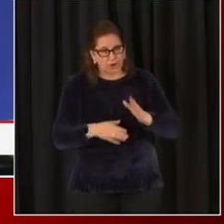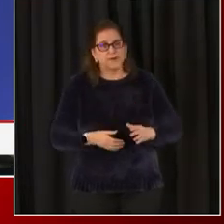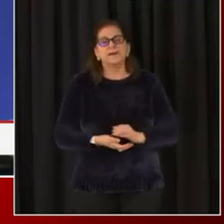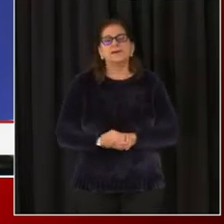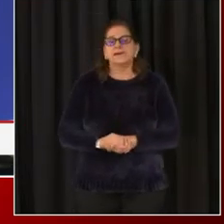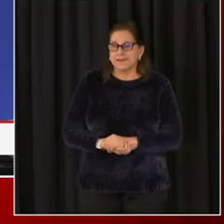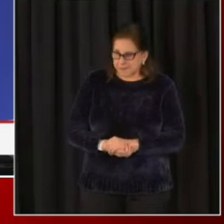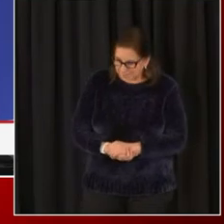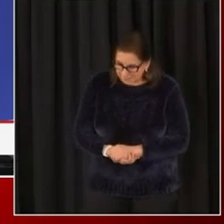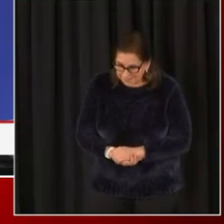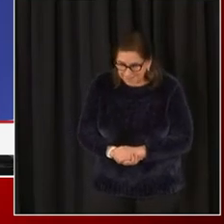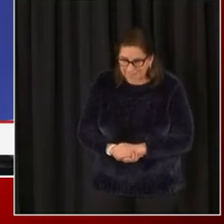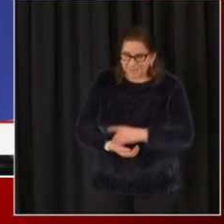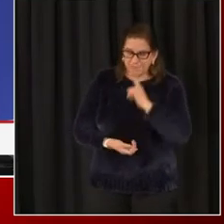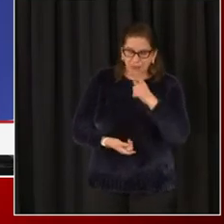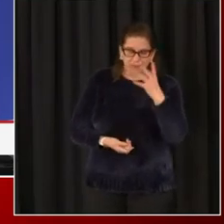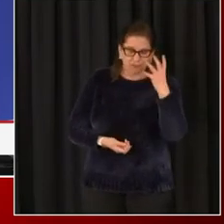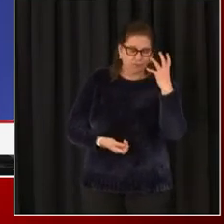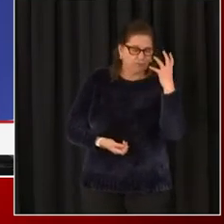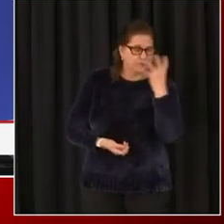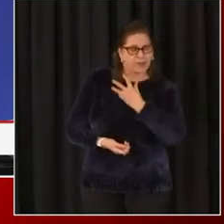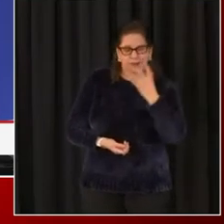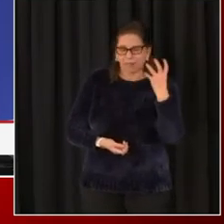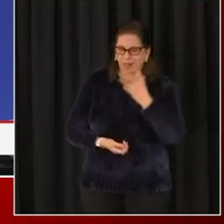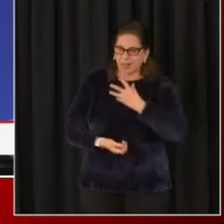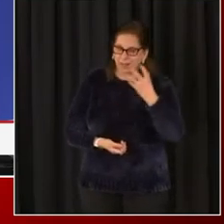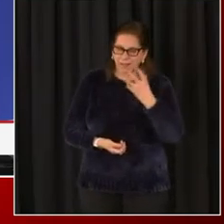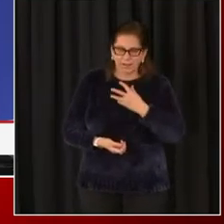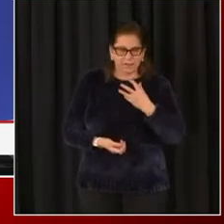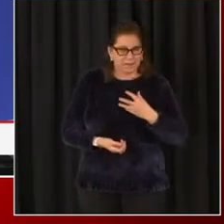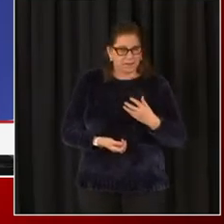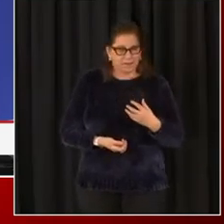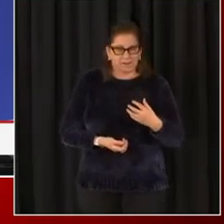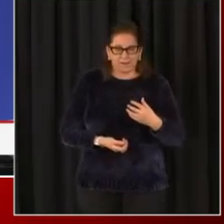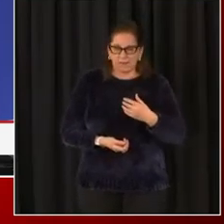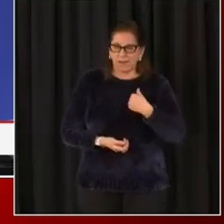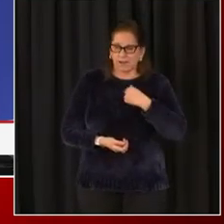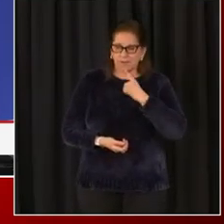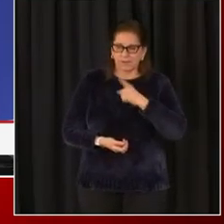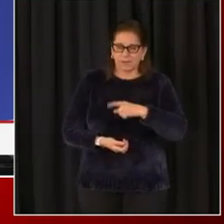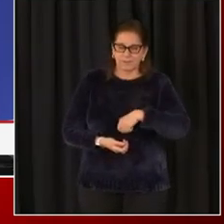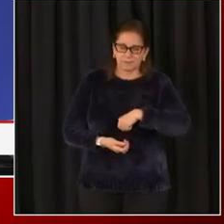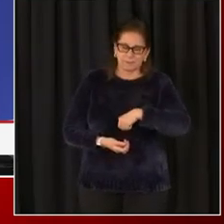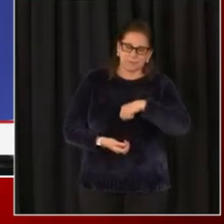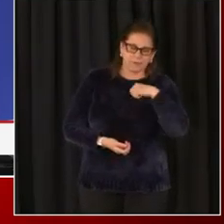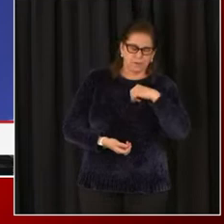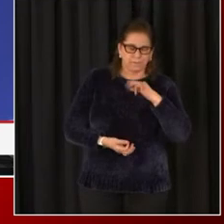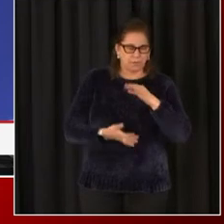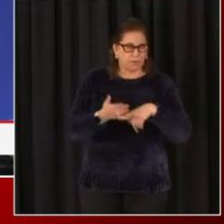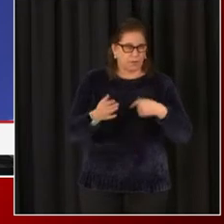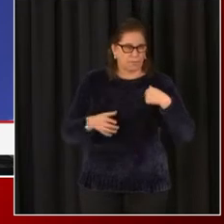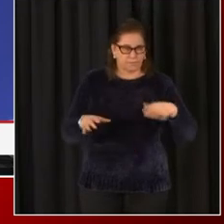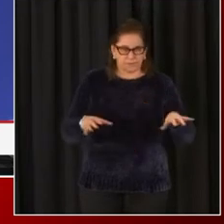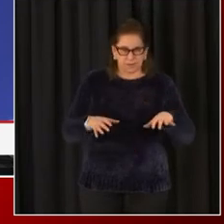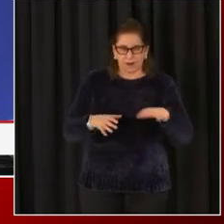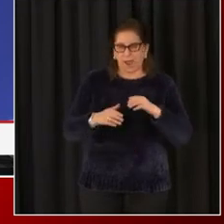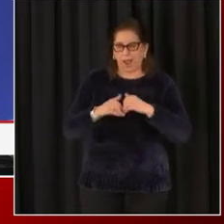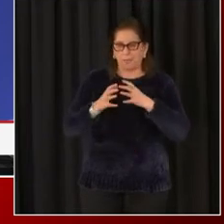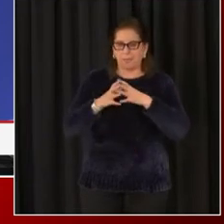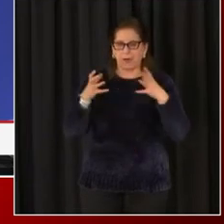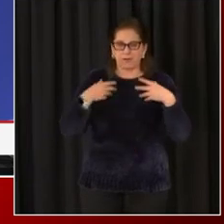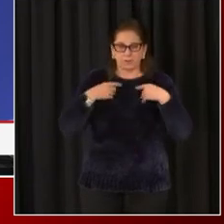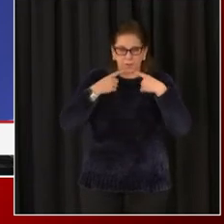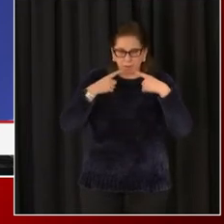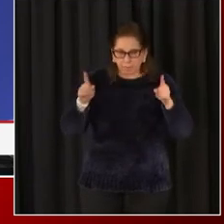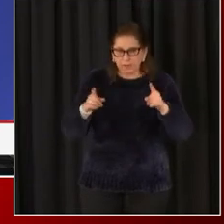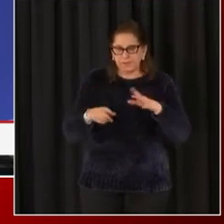has been remarkable. Uh, and people have been able to show a tremendous amount of pride in what our public health, uh, professionals have